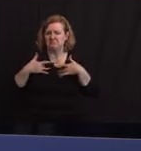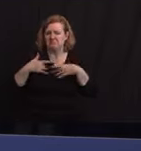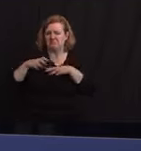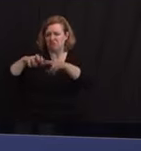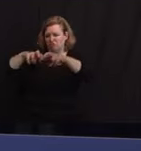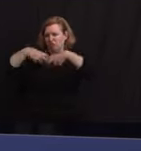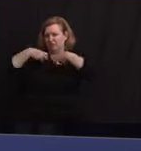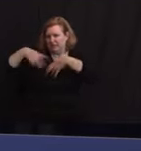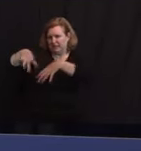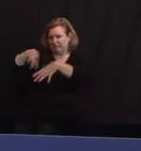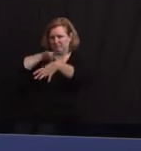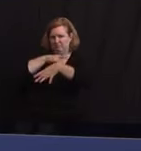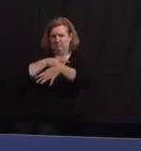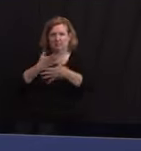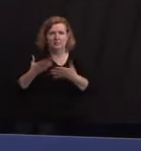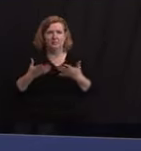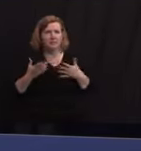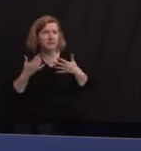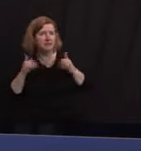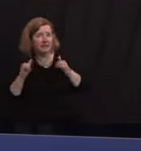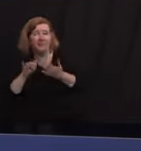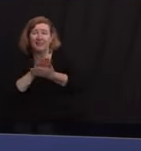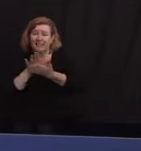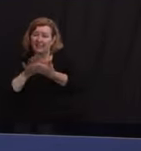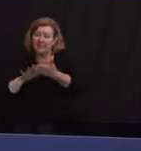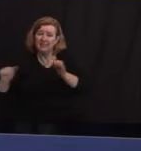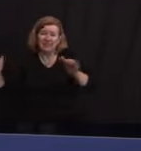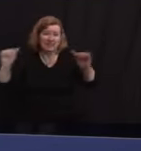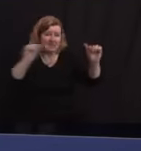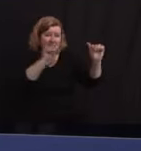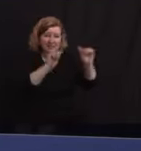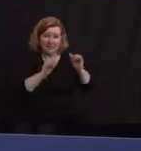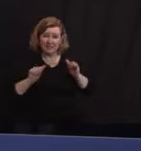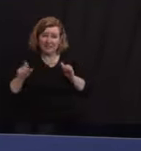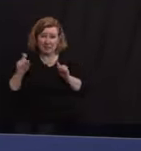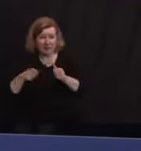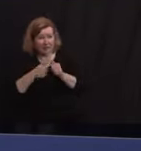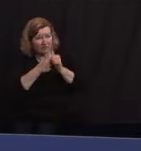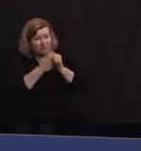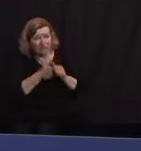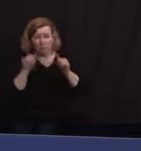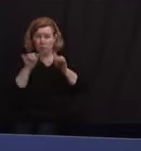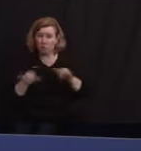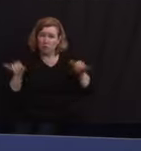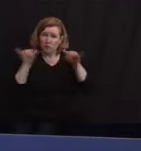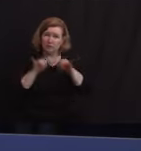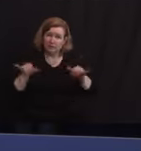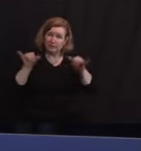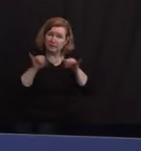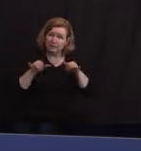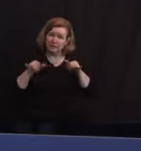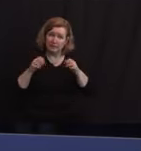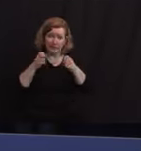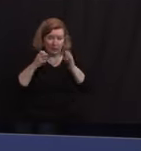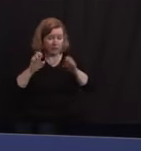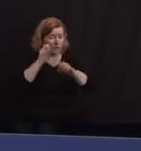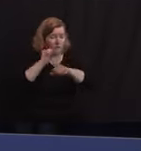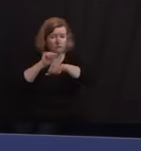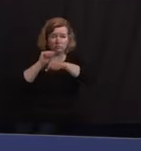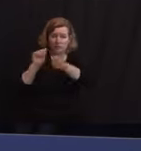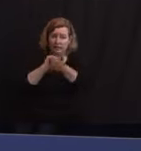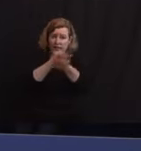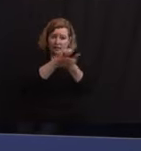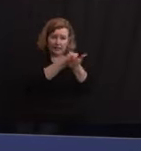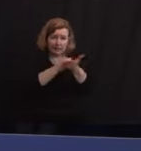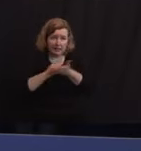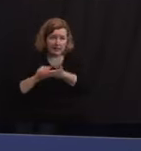But that said, you still have to clean. You still have to follow routine efforts, particularly for high